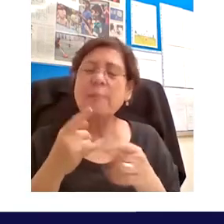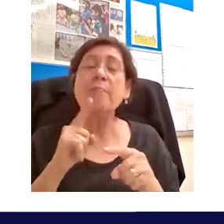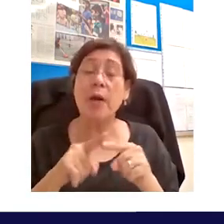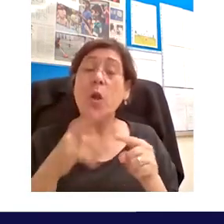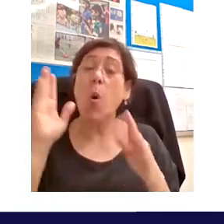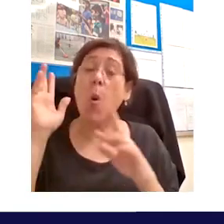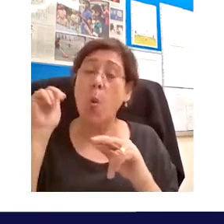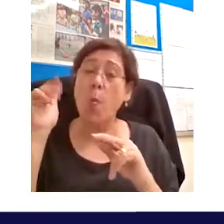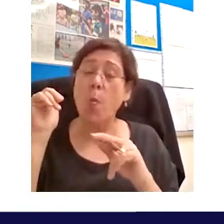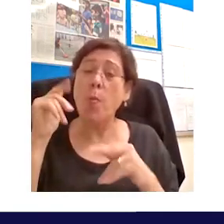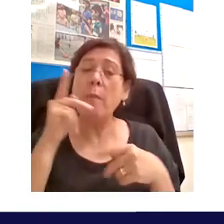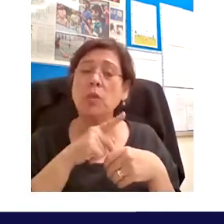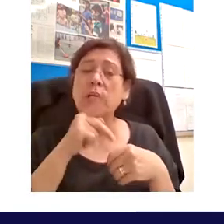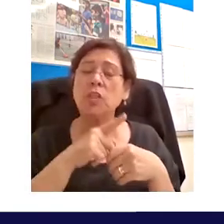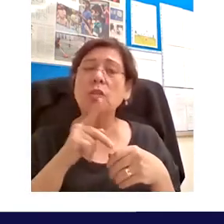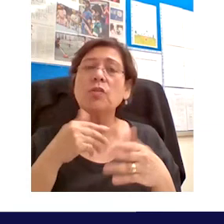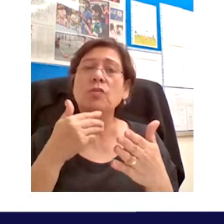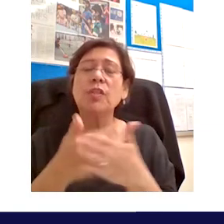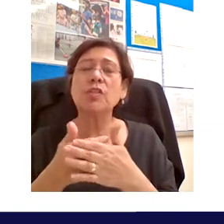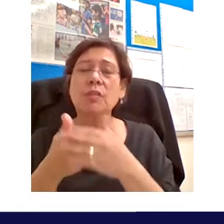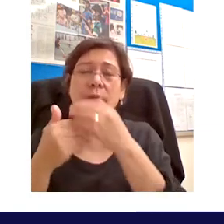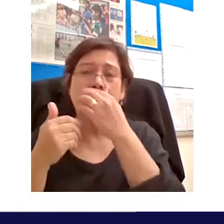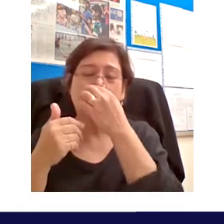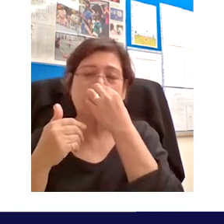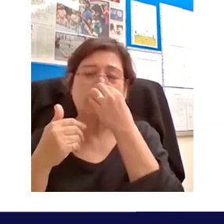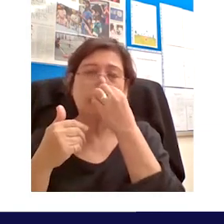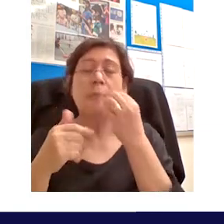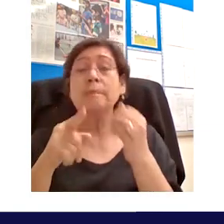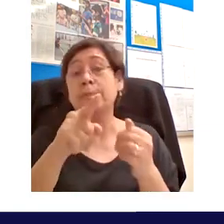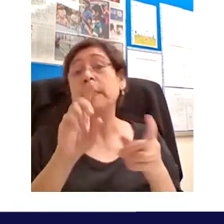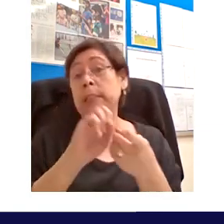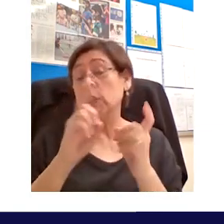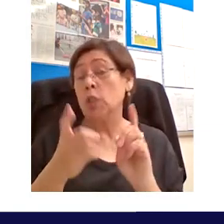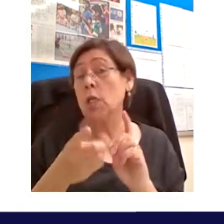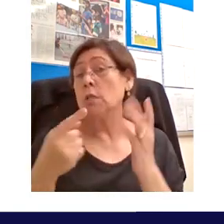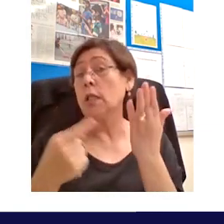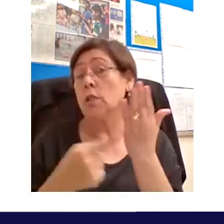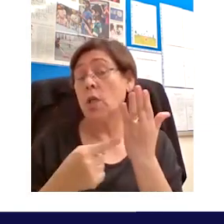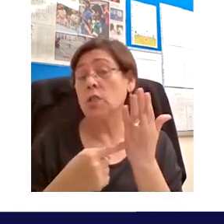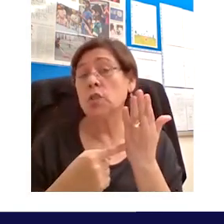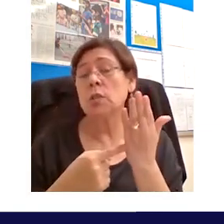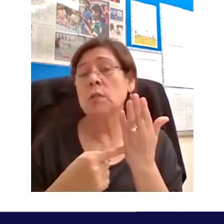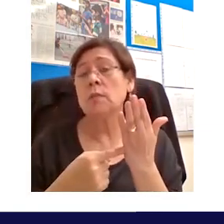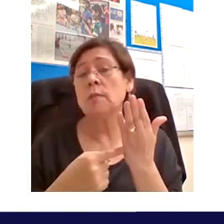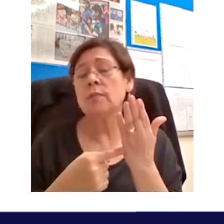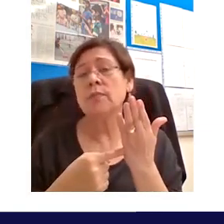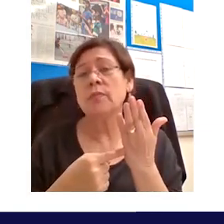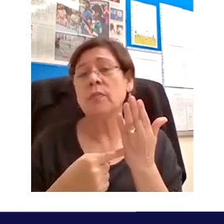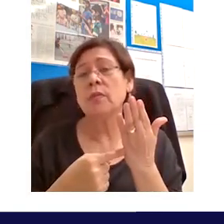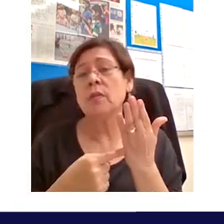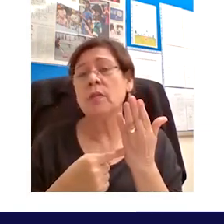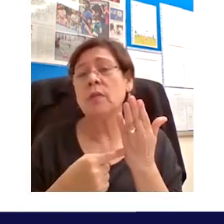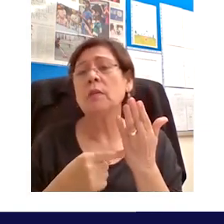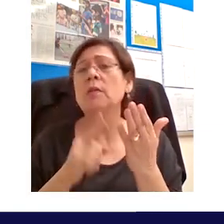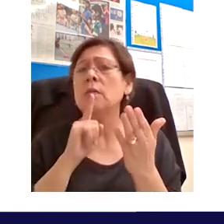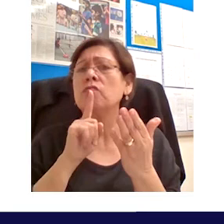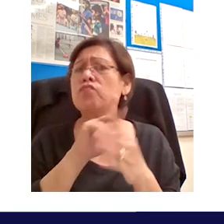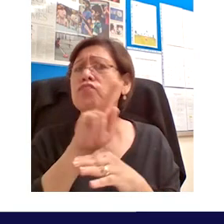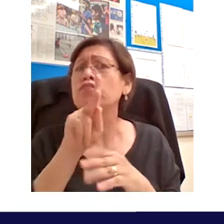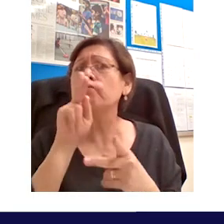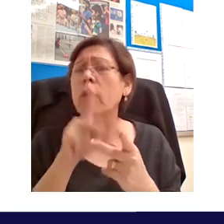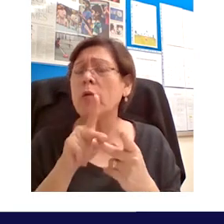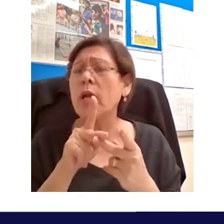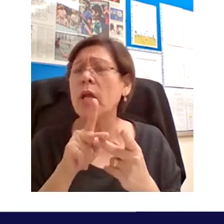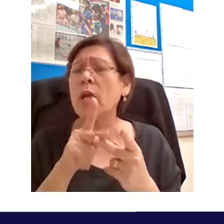um digital technology digital technology um uh is perfect for that right right because